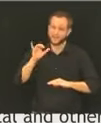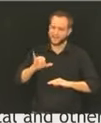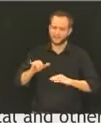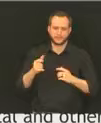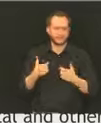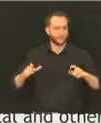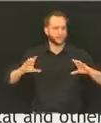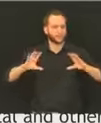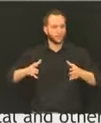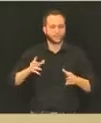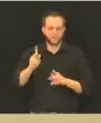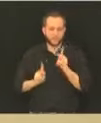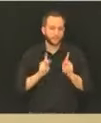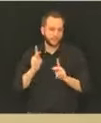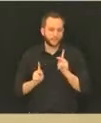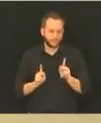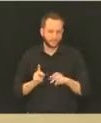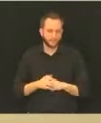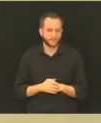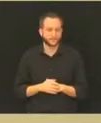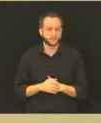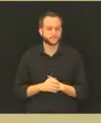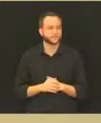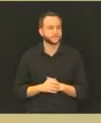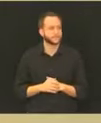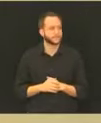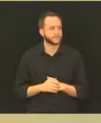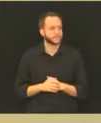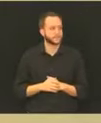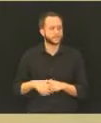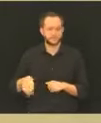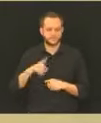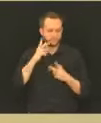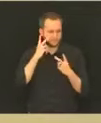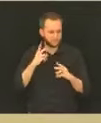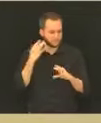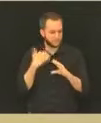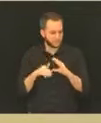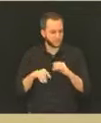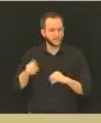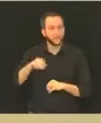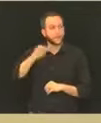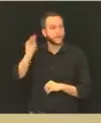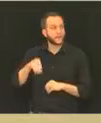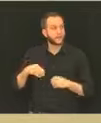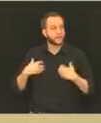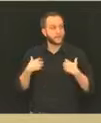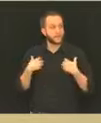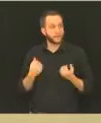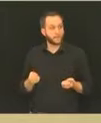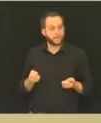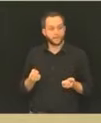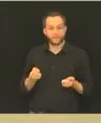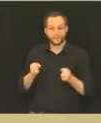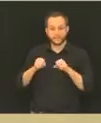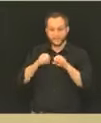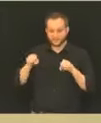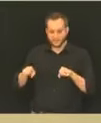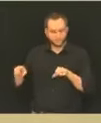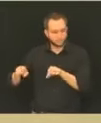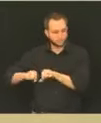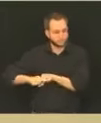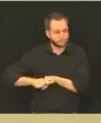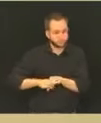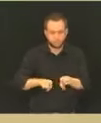I actually just saw the email that Olitha Health System had sent out to their patients